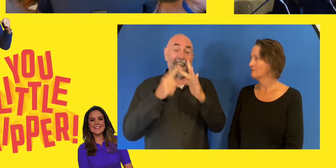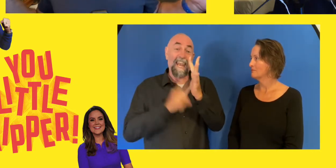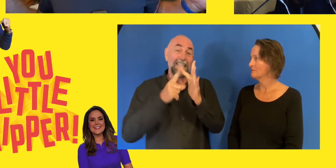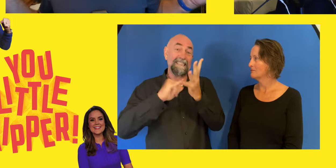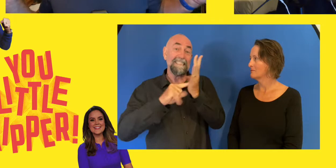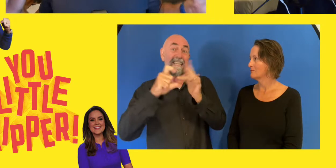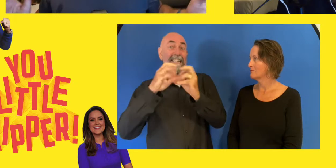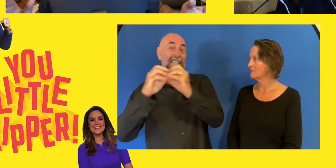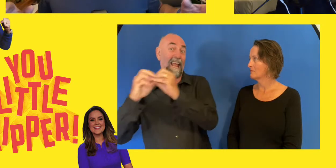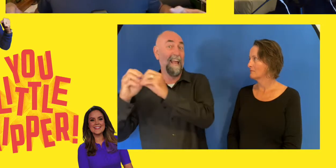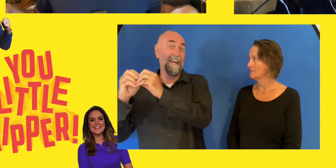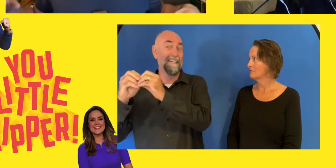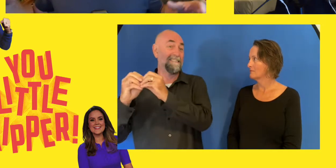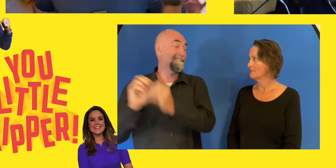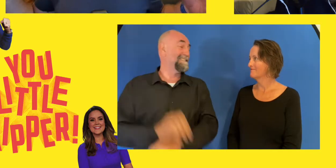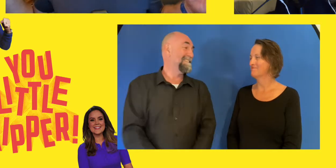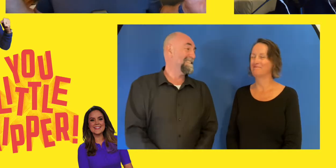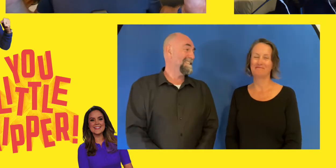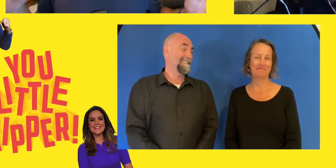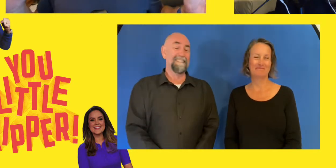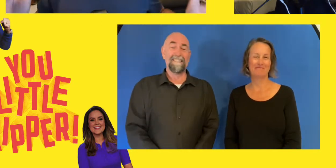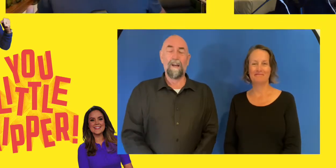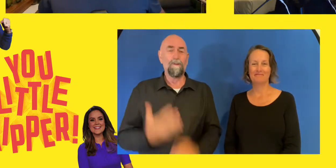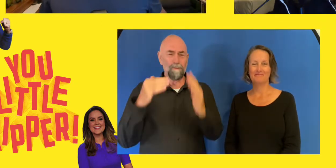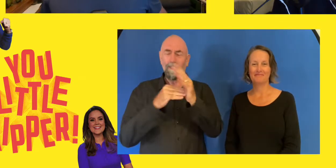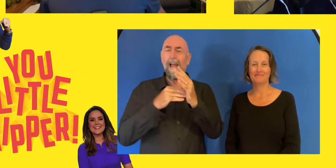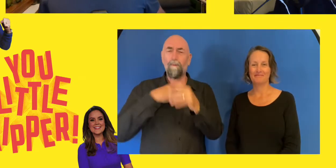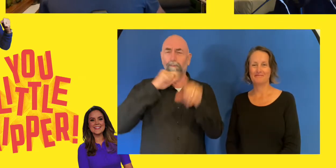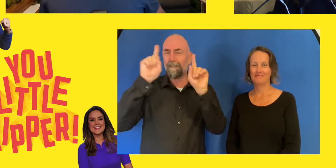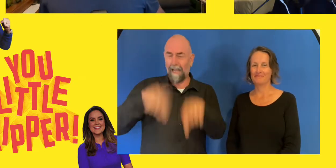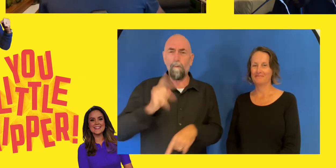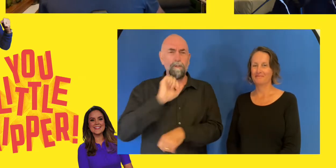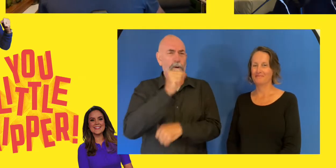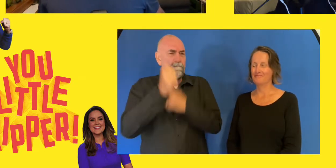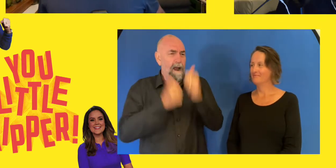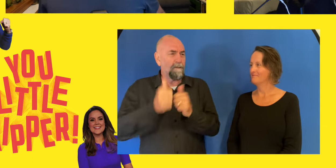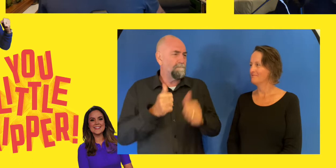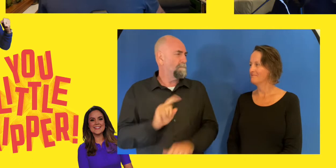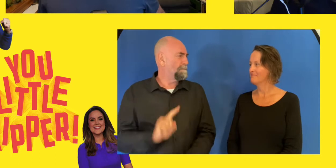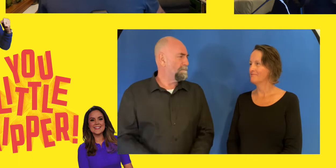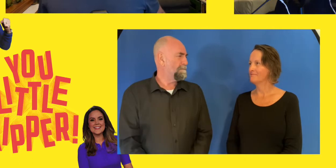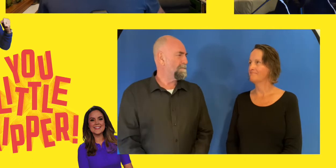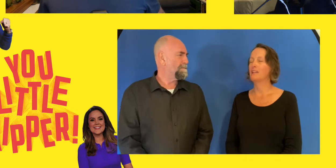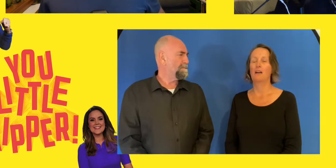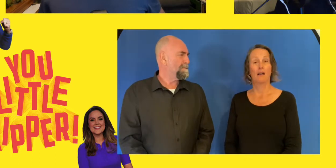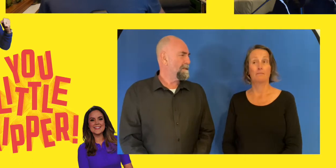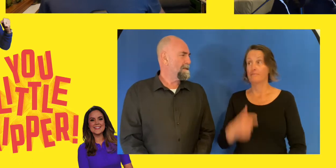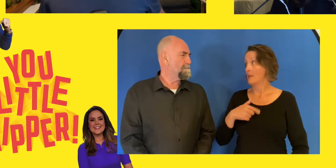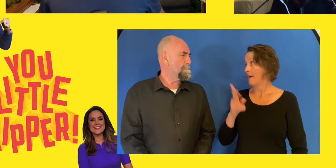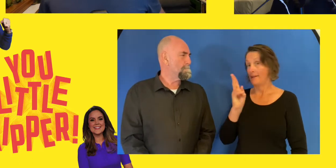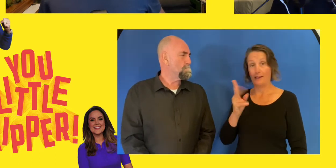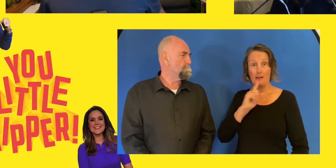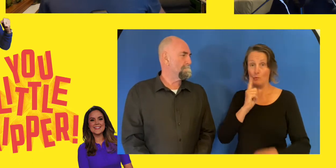We're going to get straight into the action today. What was your new Little Ripper moment? Oh, again, I cannot